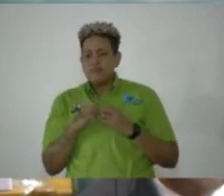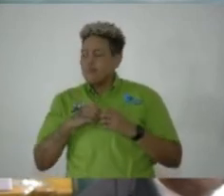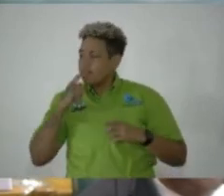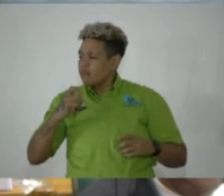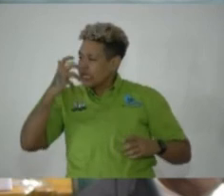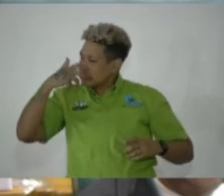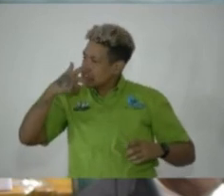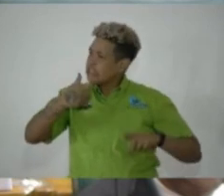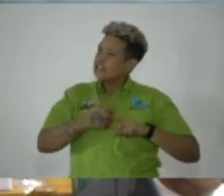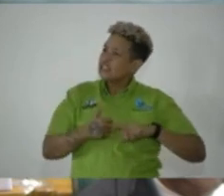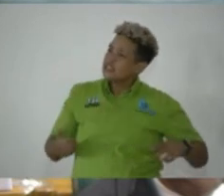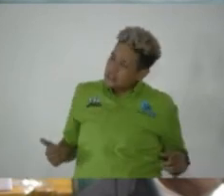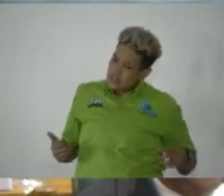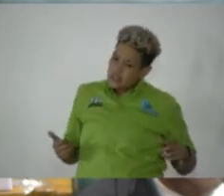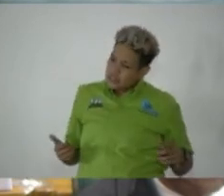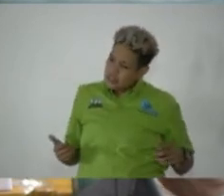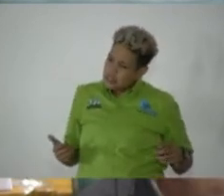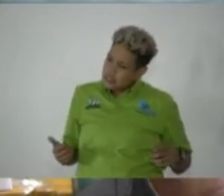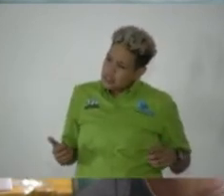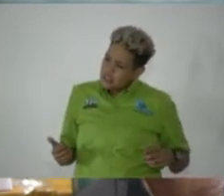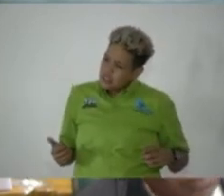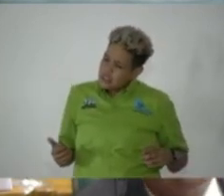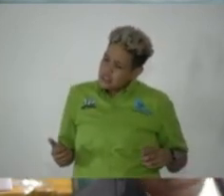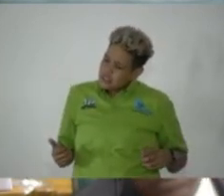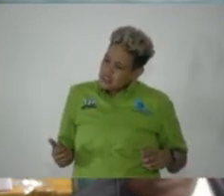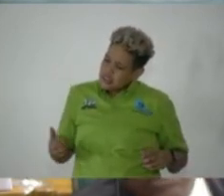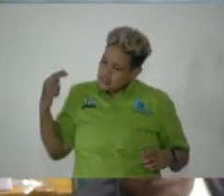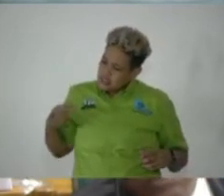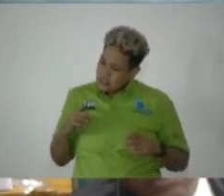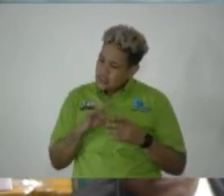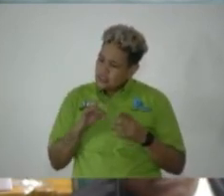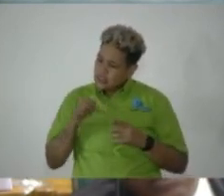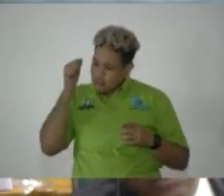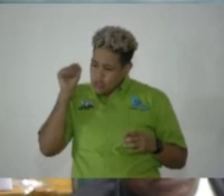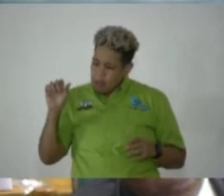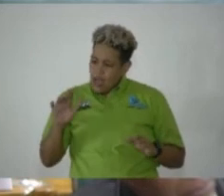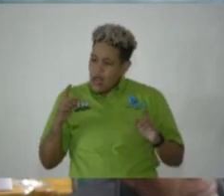event in our history than perhaps the word rebellion.